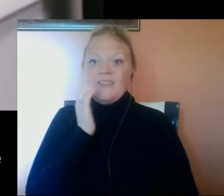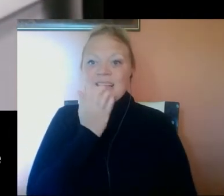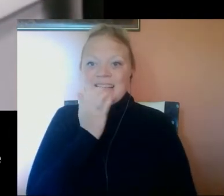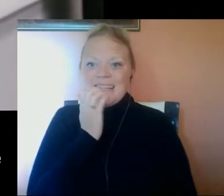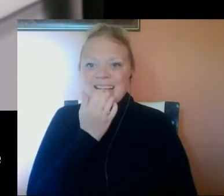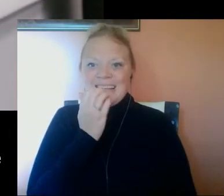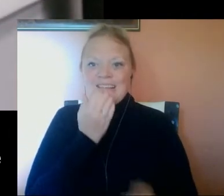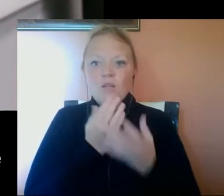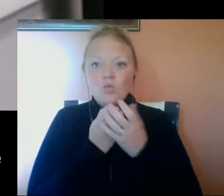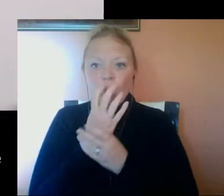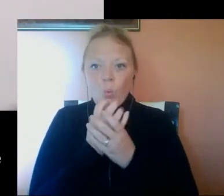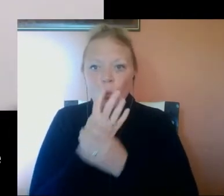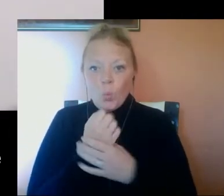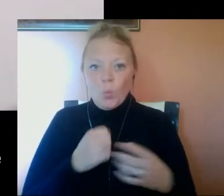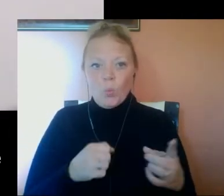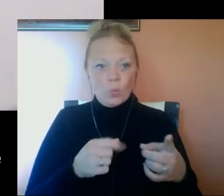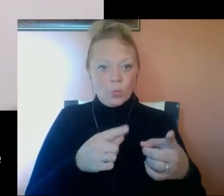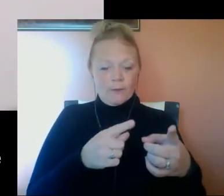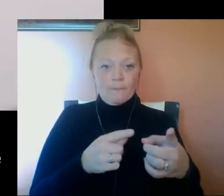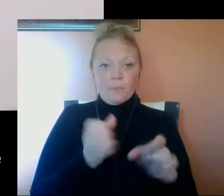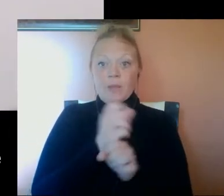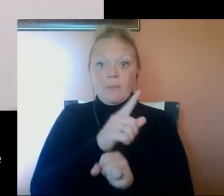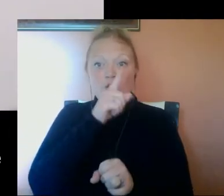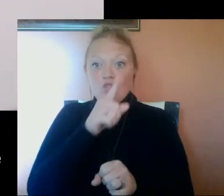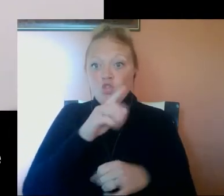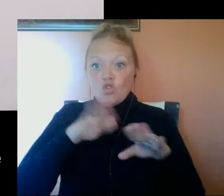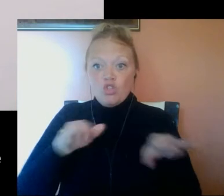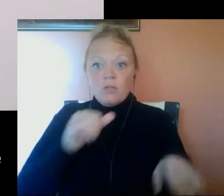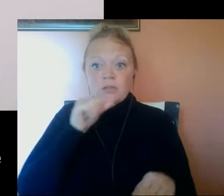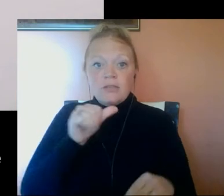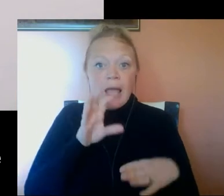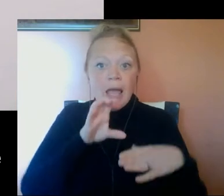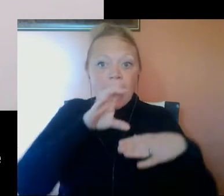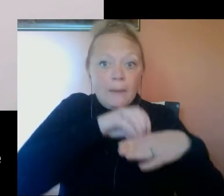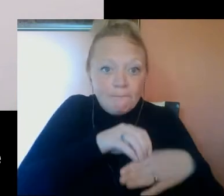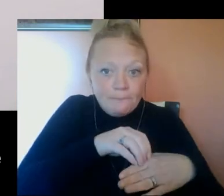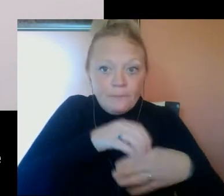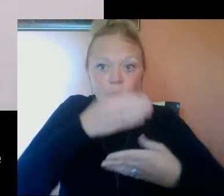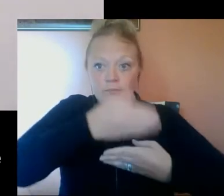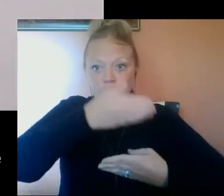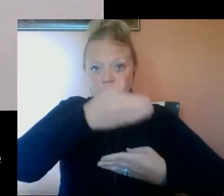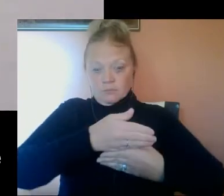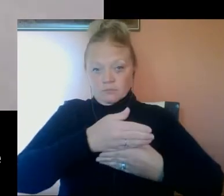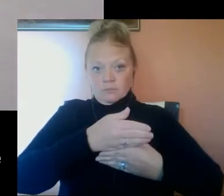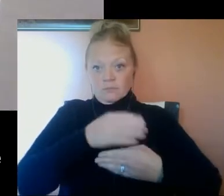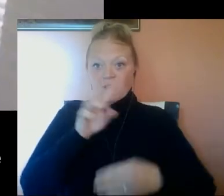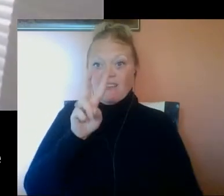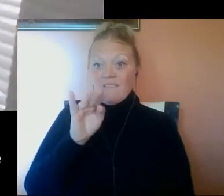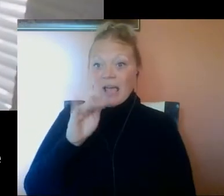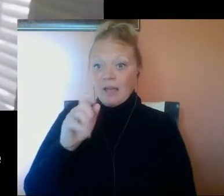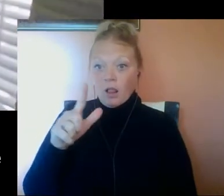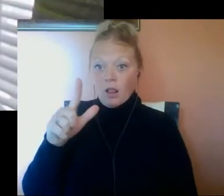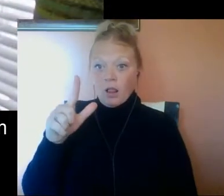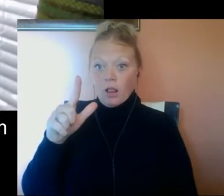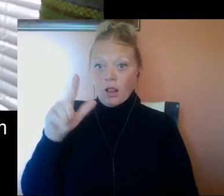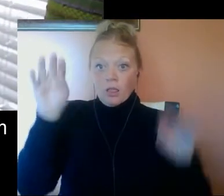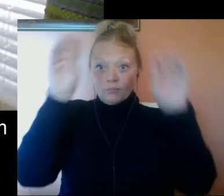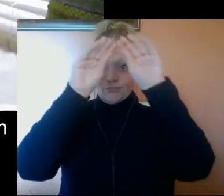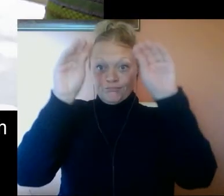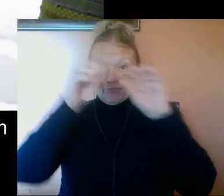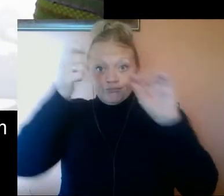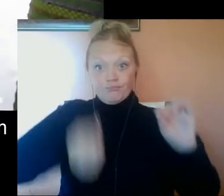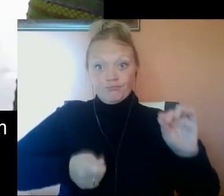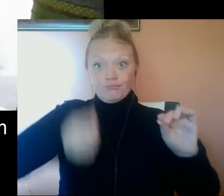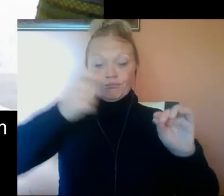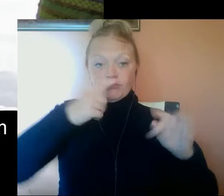if they are teething. Be sure children do not put their mouths on the window sills. Some vinyl blinds may have lead in them,